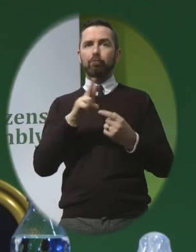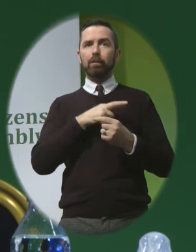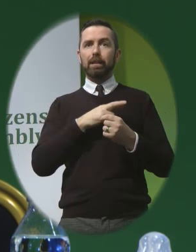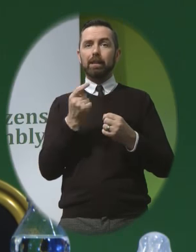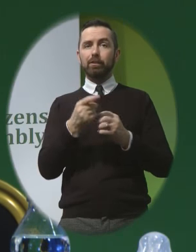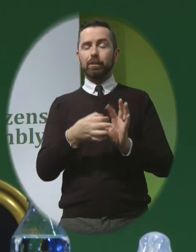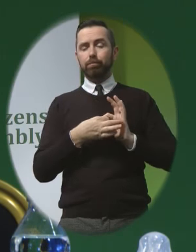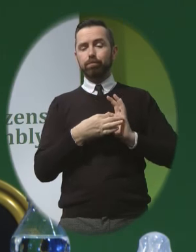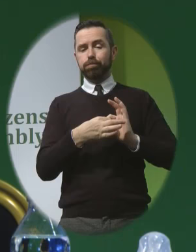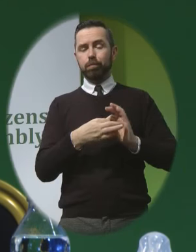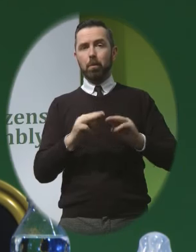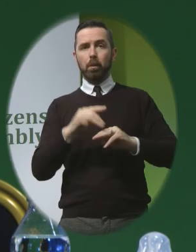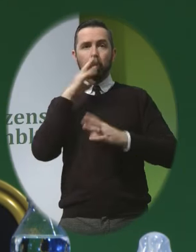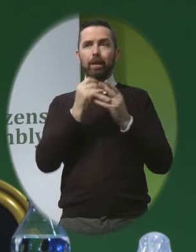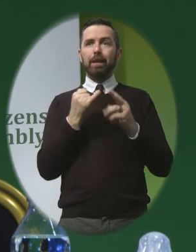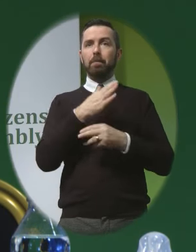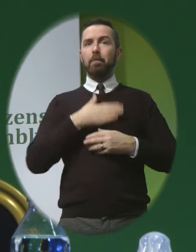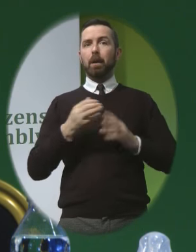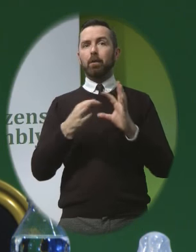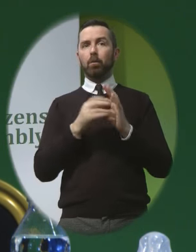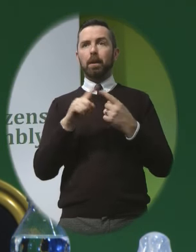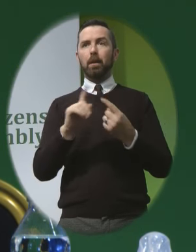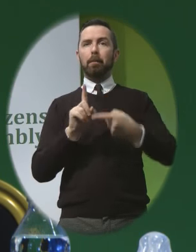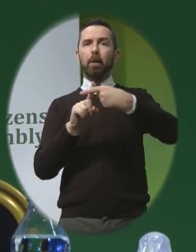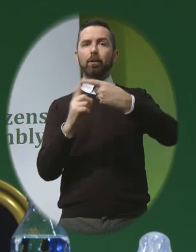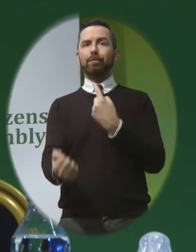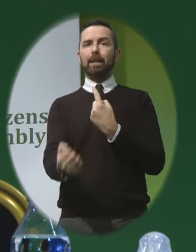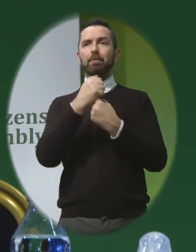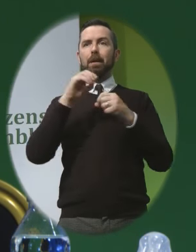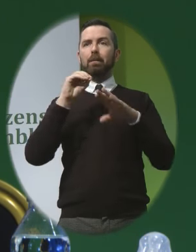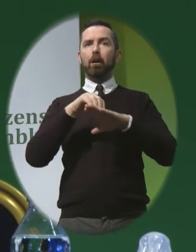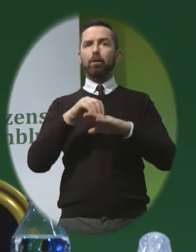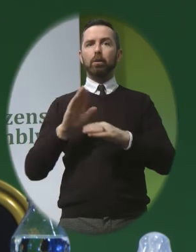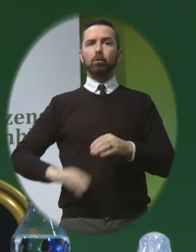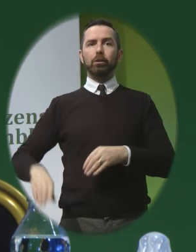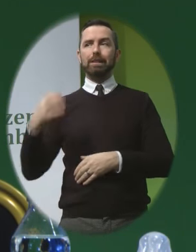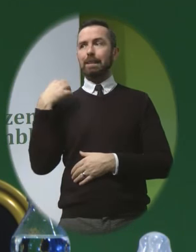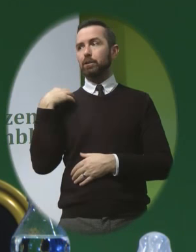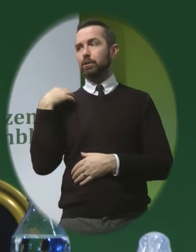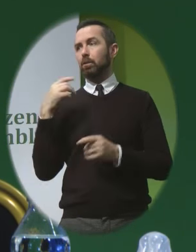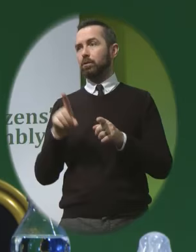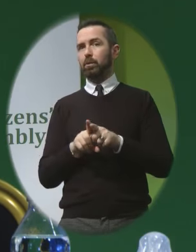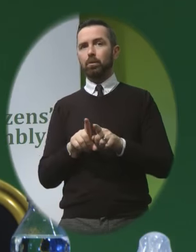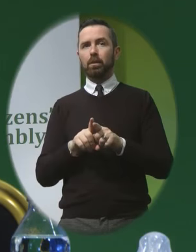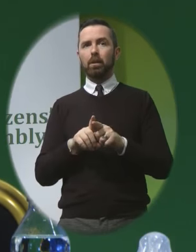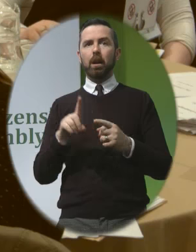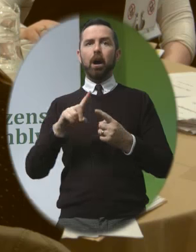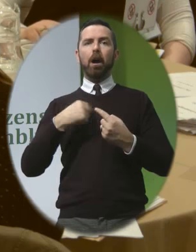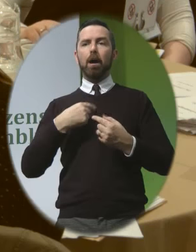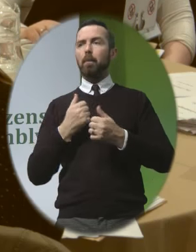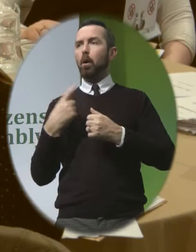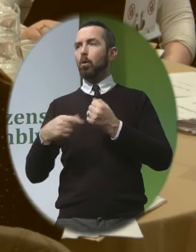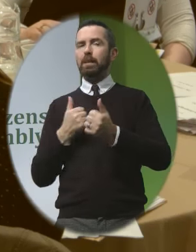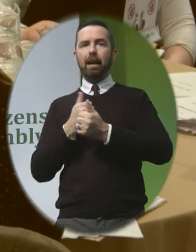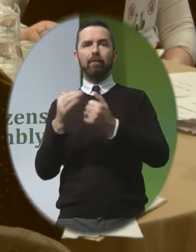She's had a very positive impact On her other siblings as well And yes, I always would be advocating For better services